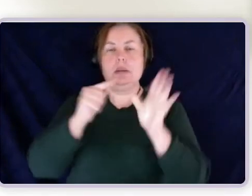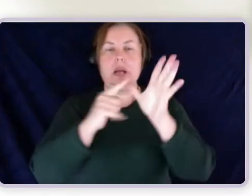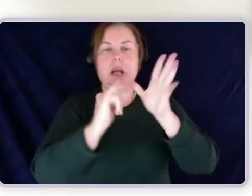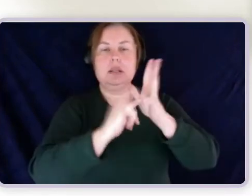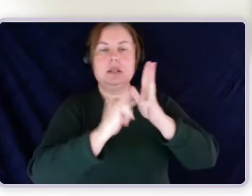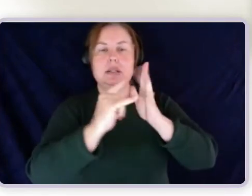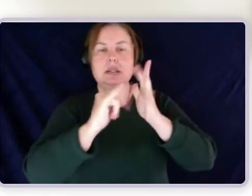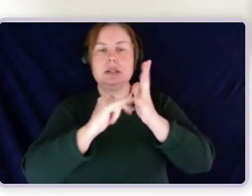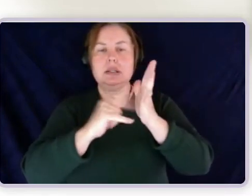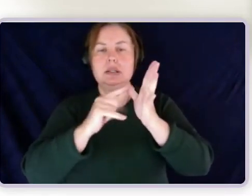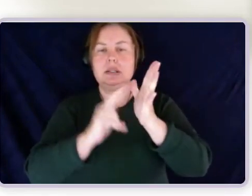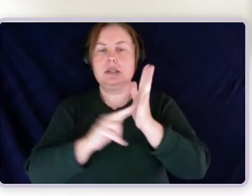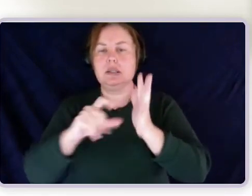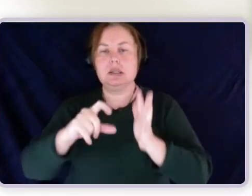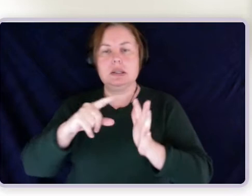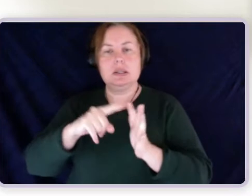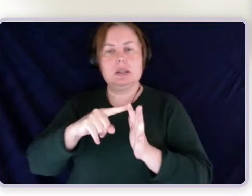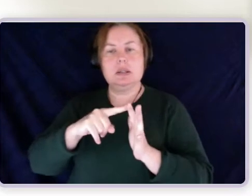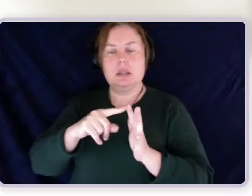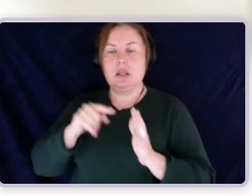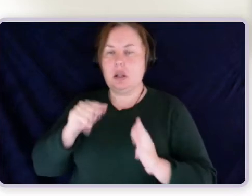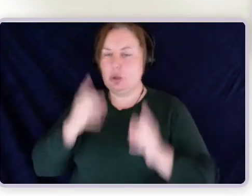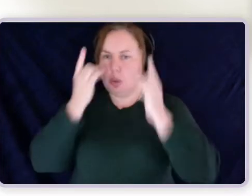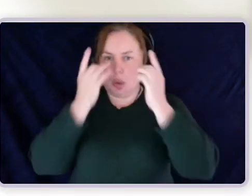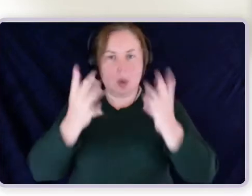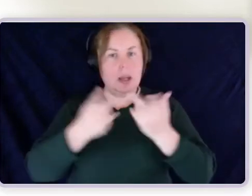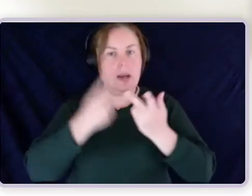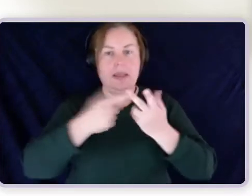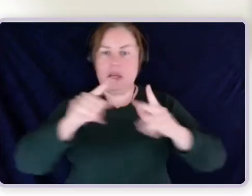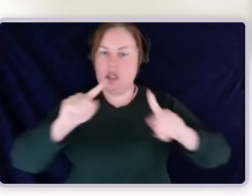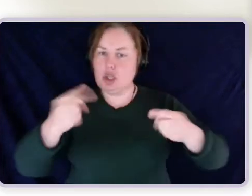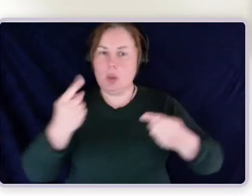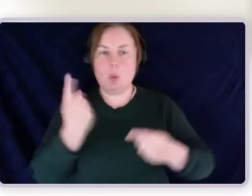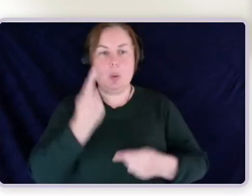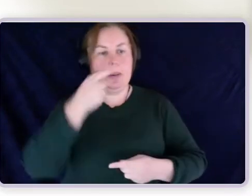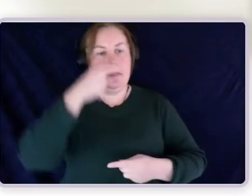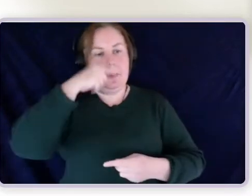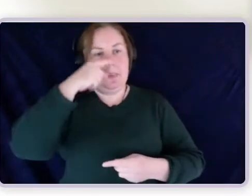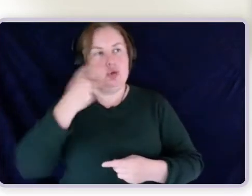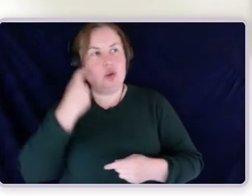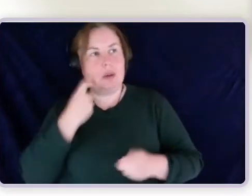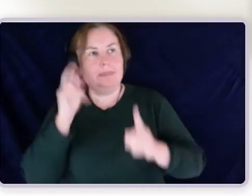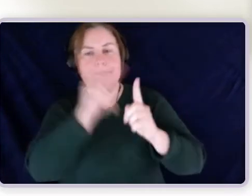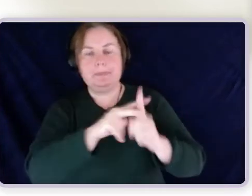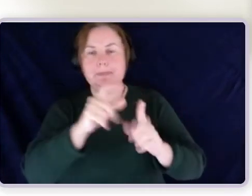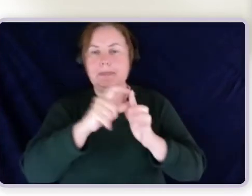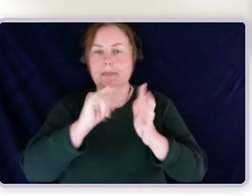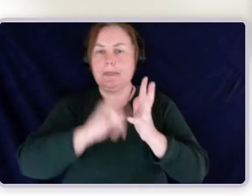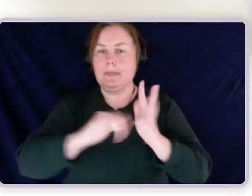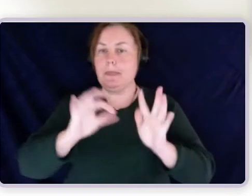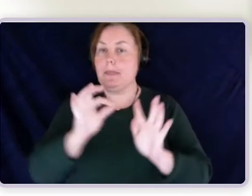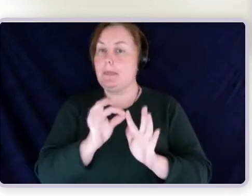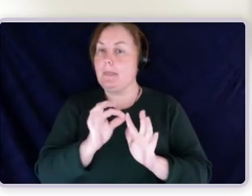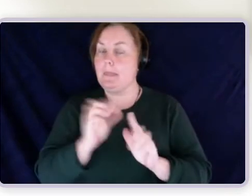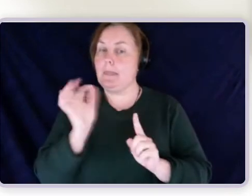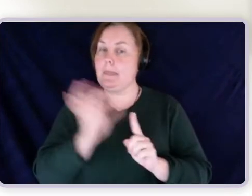highlights another challenge people face with the disability support pension. To the average person or to